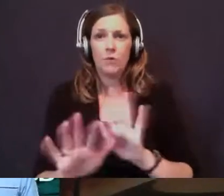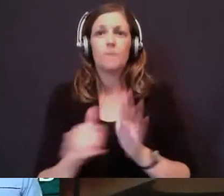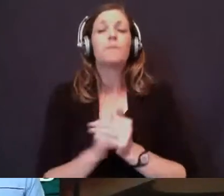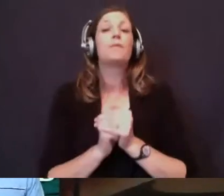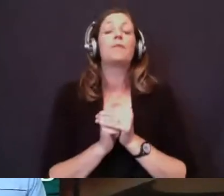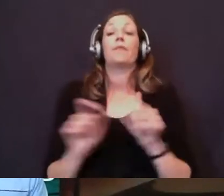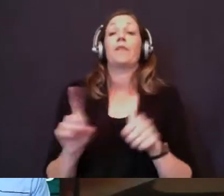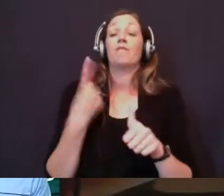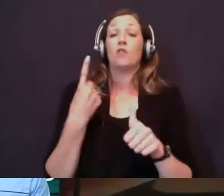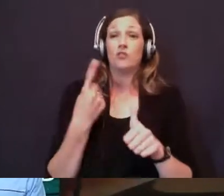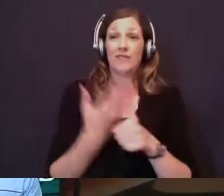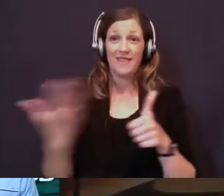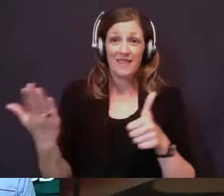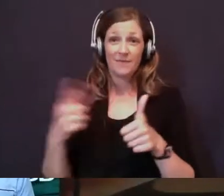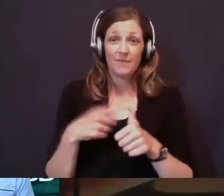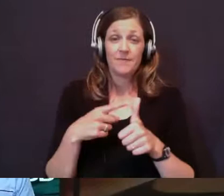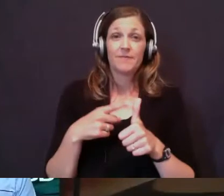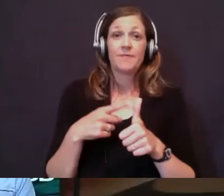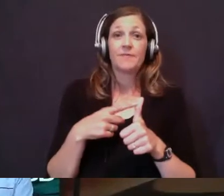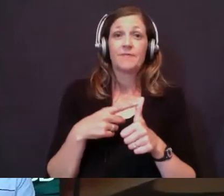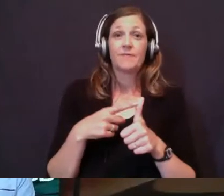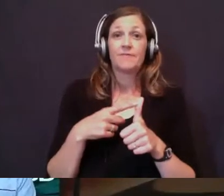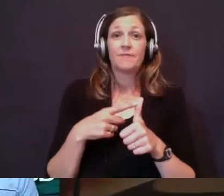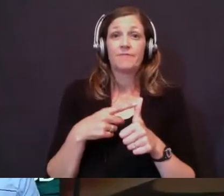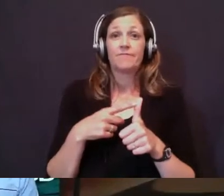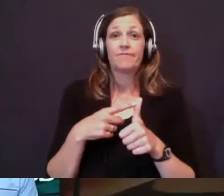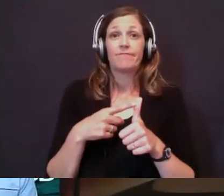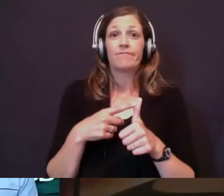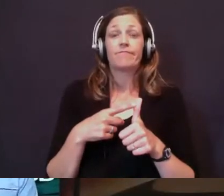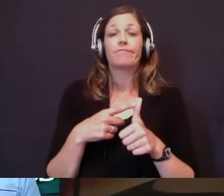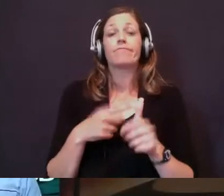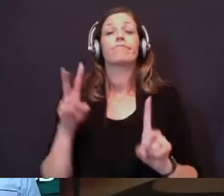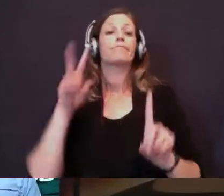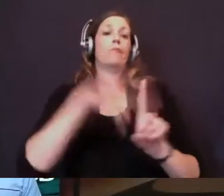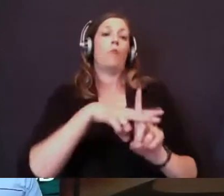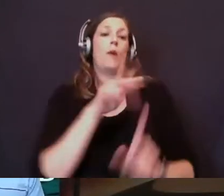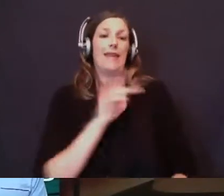that God says to Elijah is to anoint a king over Syria.